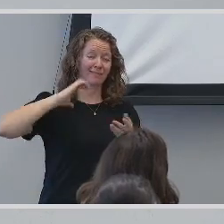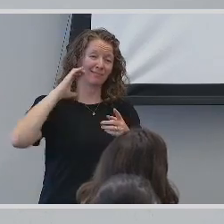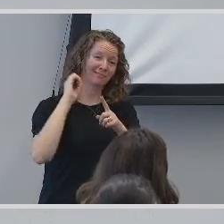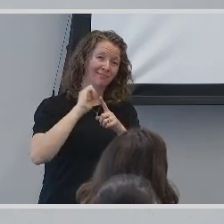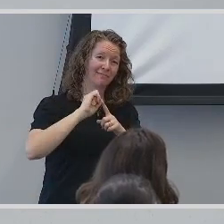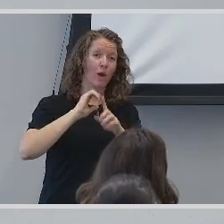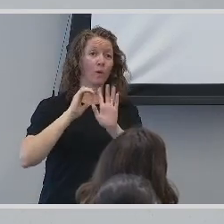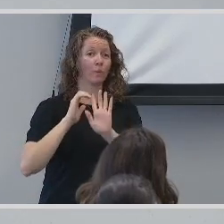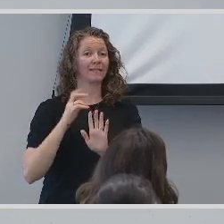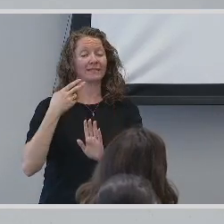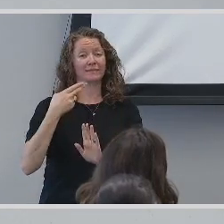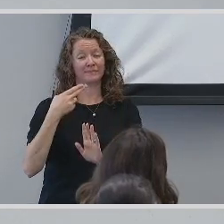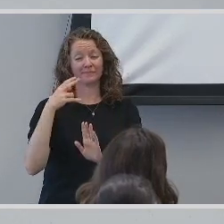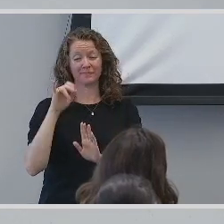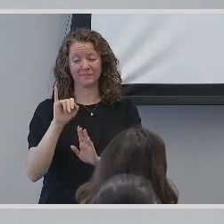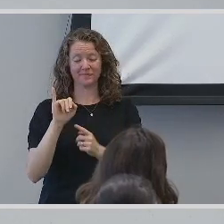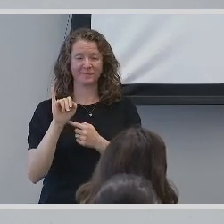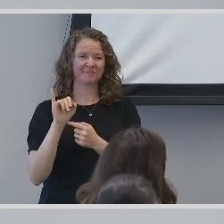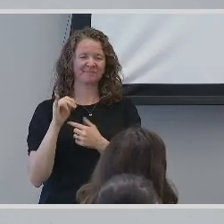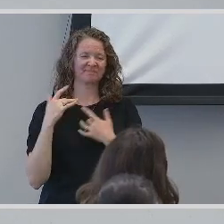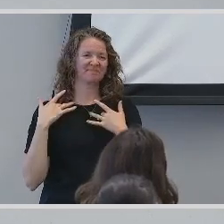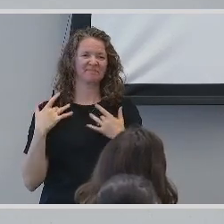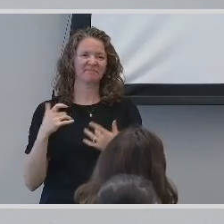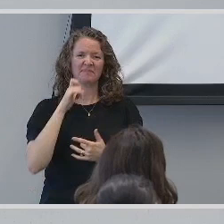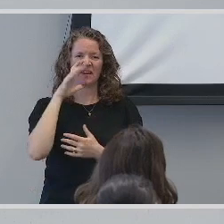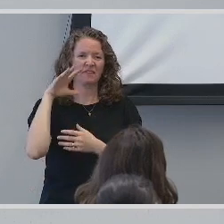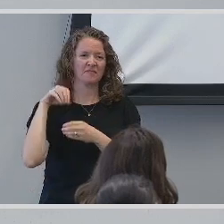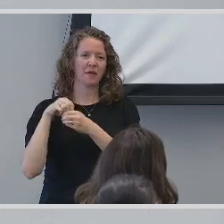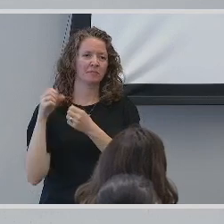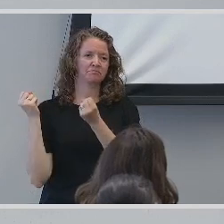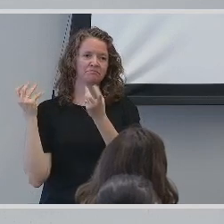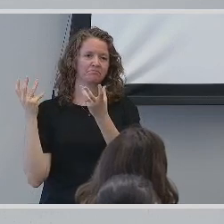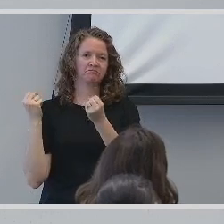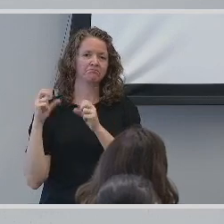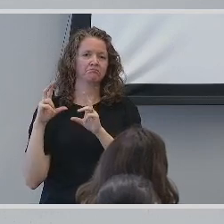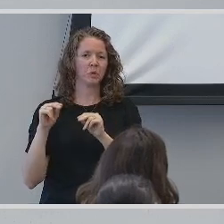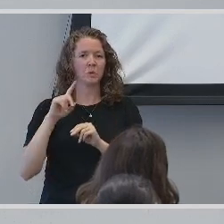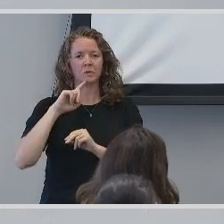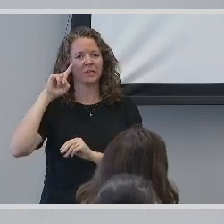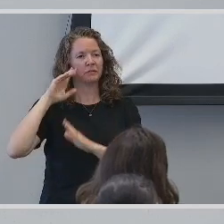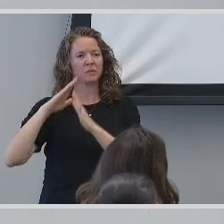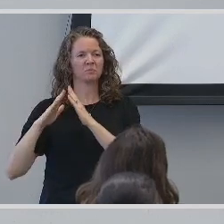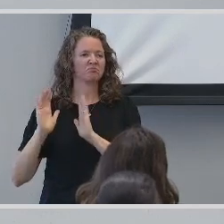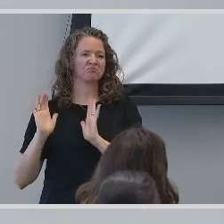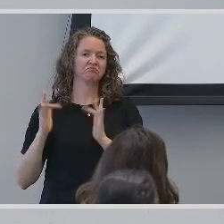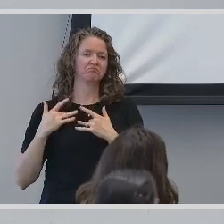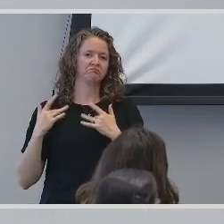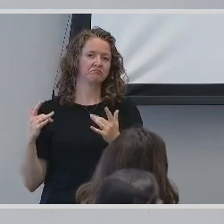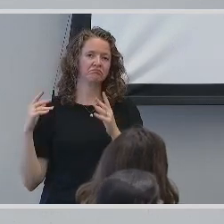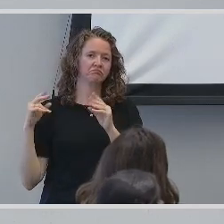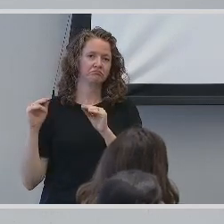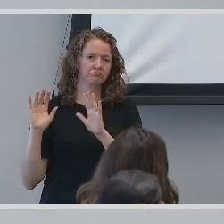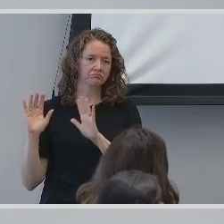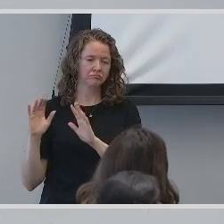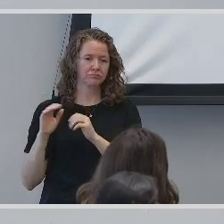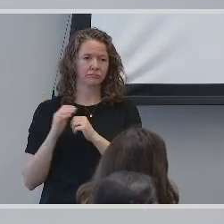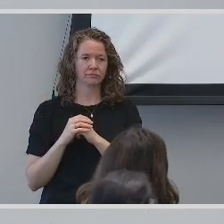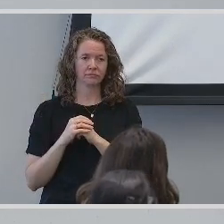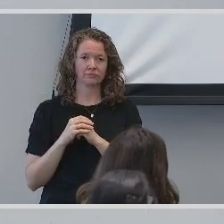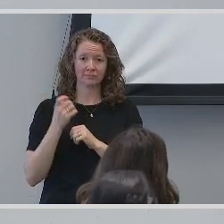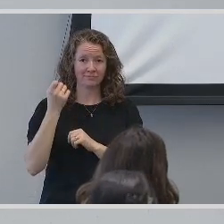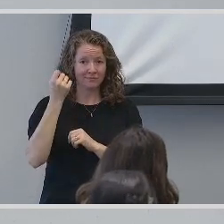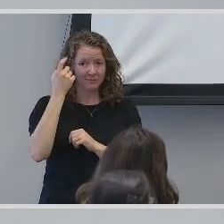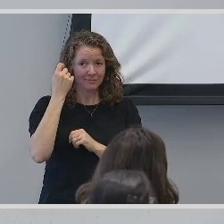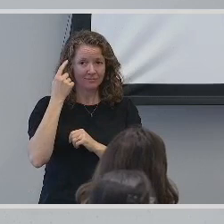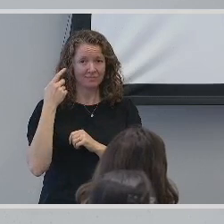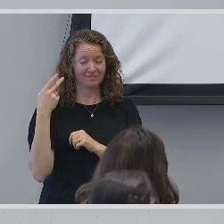hearing impaired typically are not involved with sign language or the deaf community. It's essential to note that